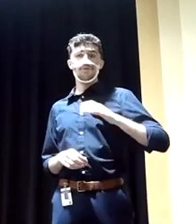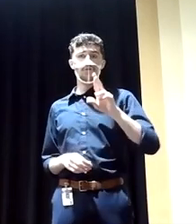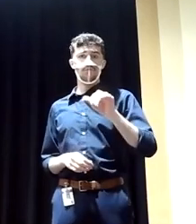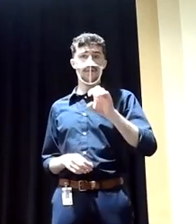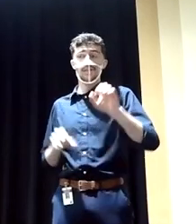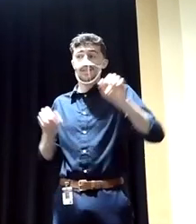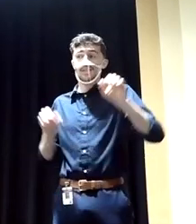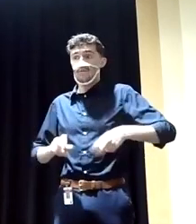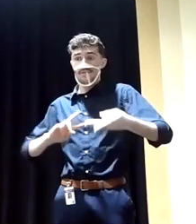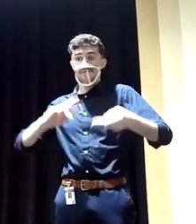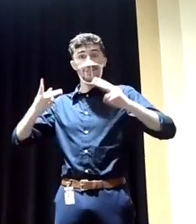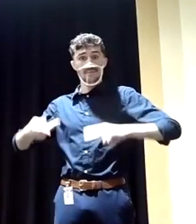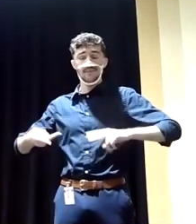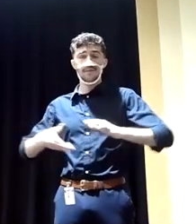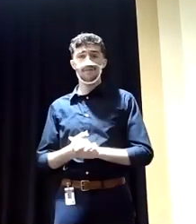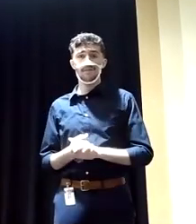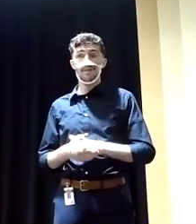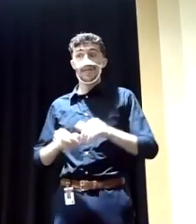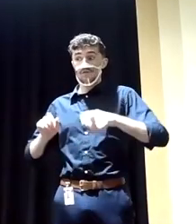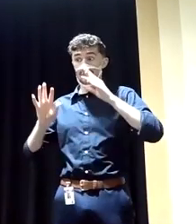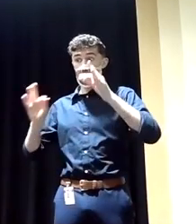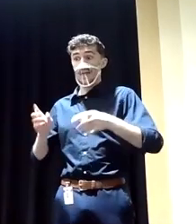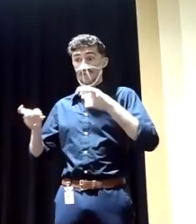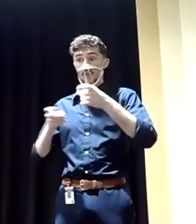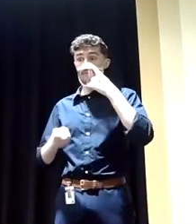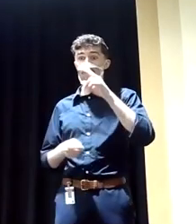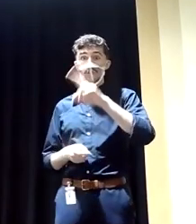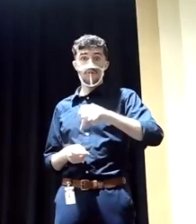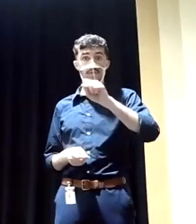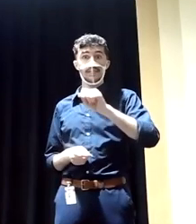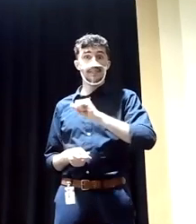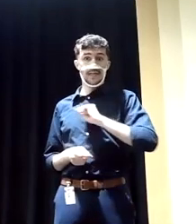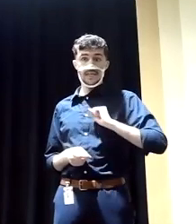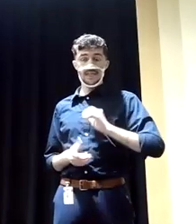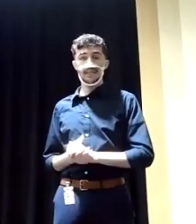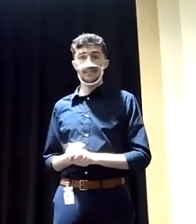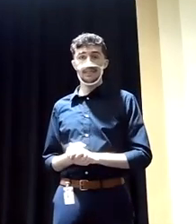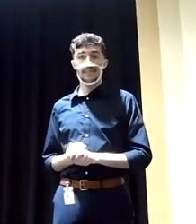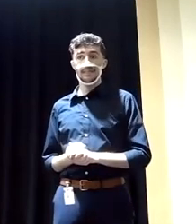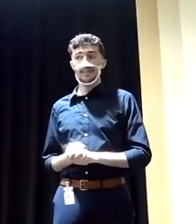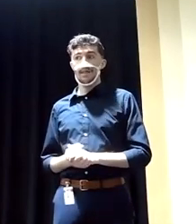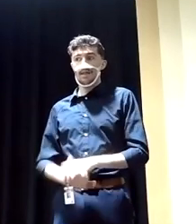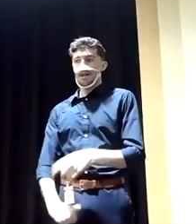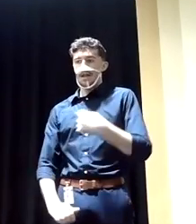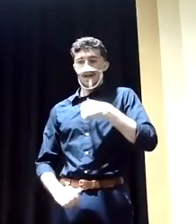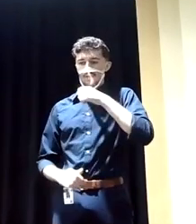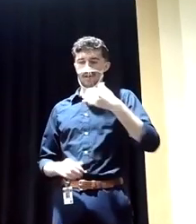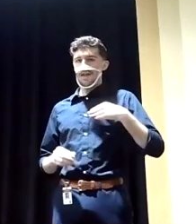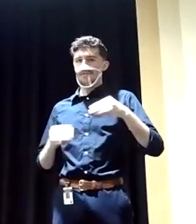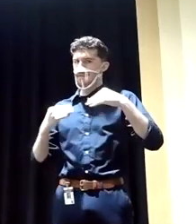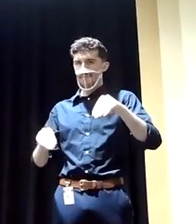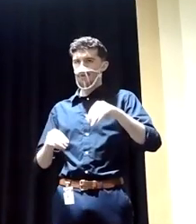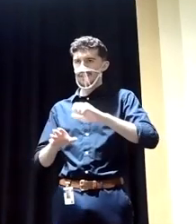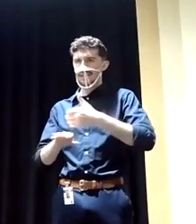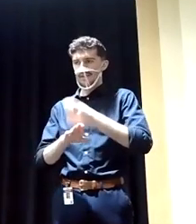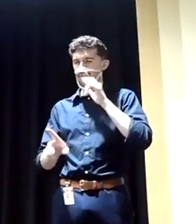nation. It could very well determine control of the United States Senate. And I don't have the market cornered on electability. I want to be clear about